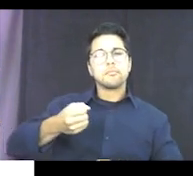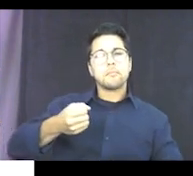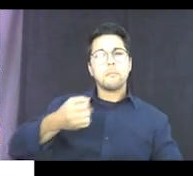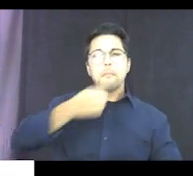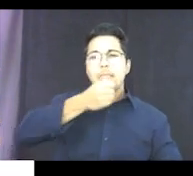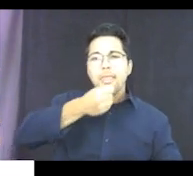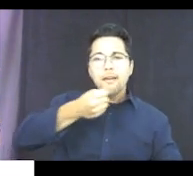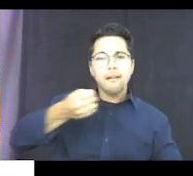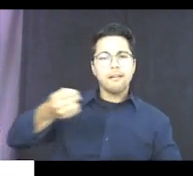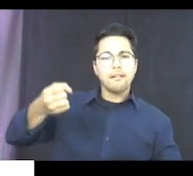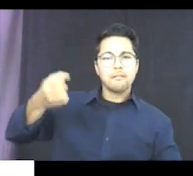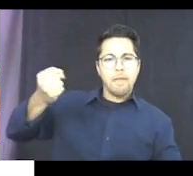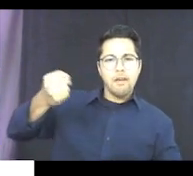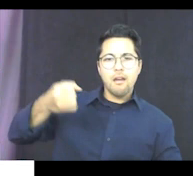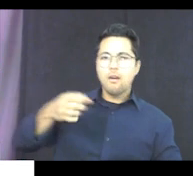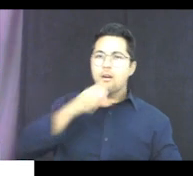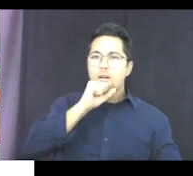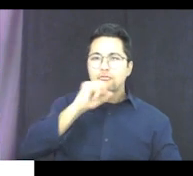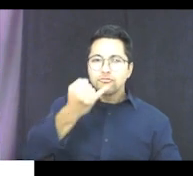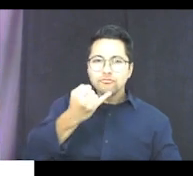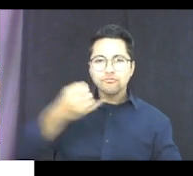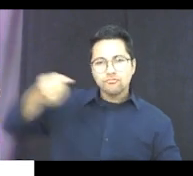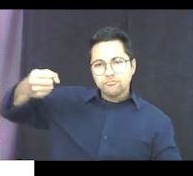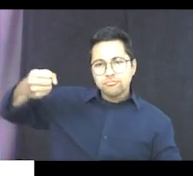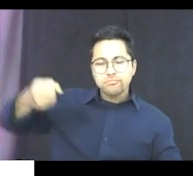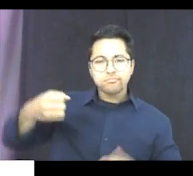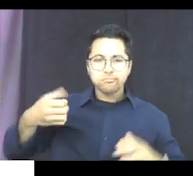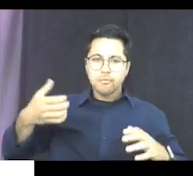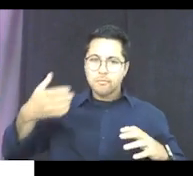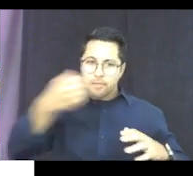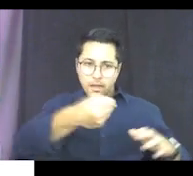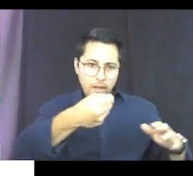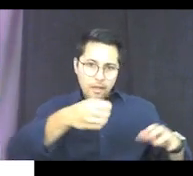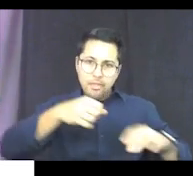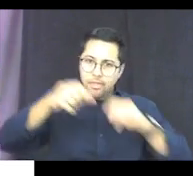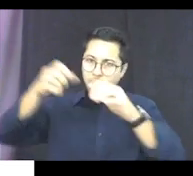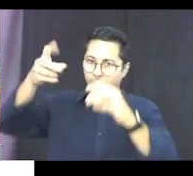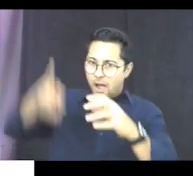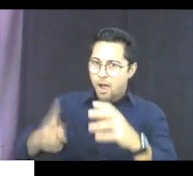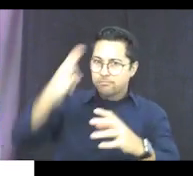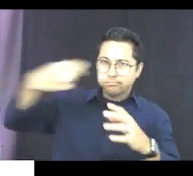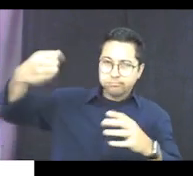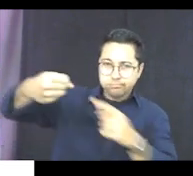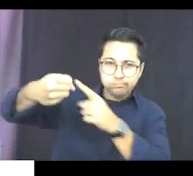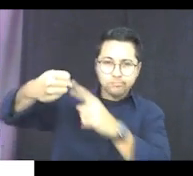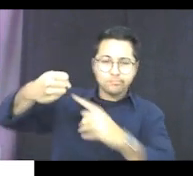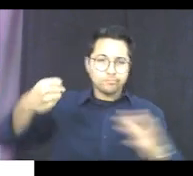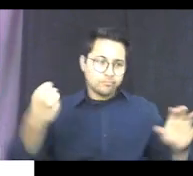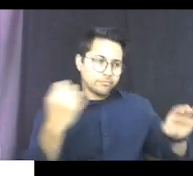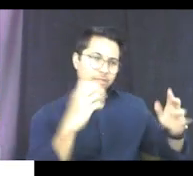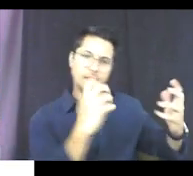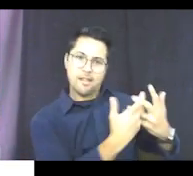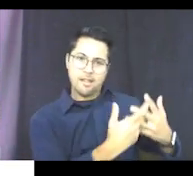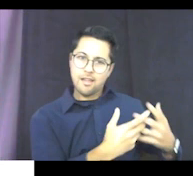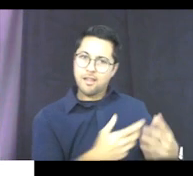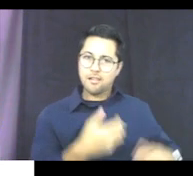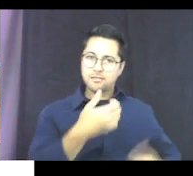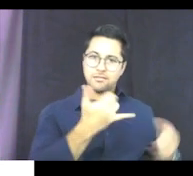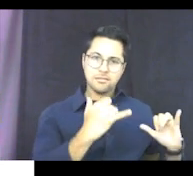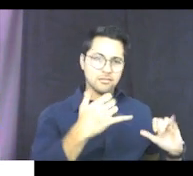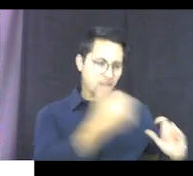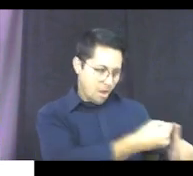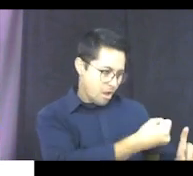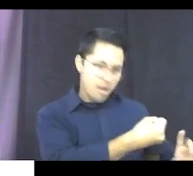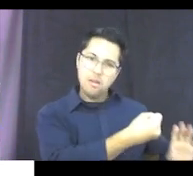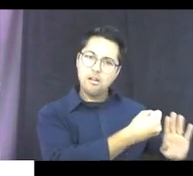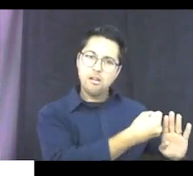of a milk jug or an orange juice jug. And you can now put your hand in here and hold on to it really well, makes it really easy to hold